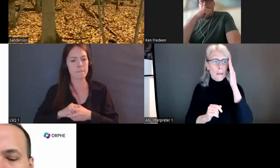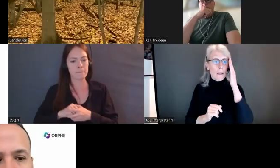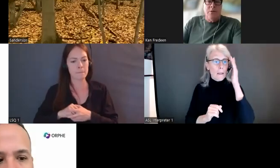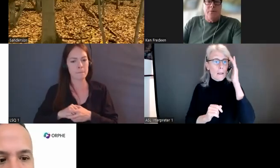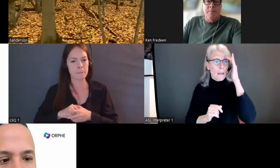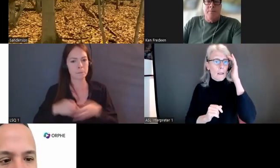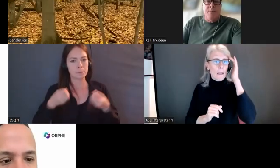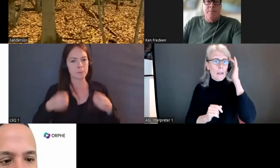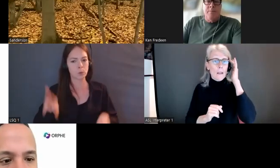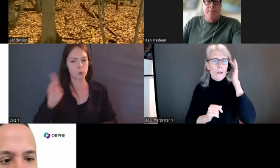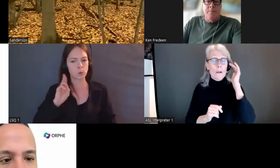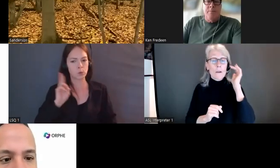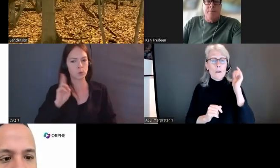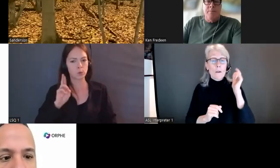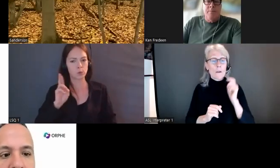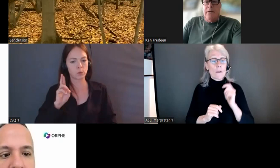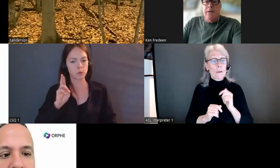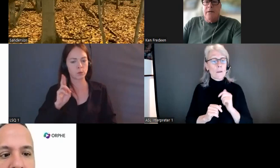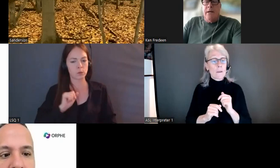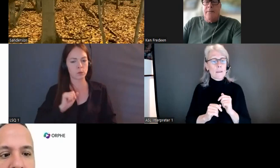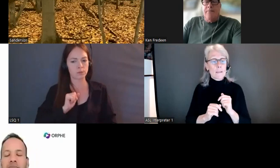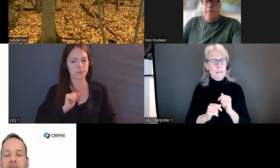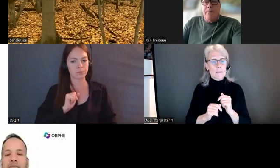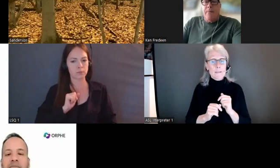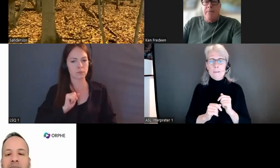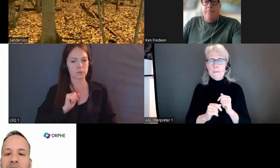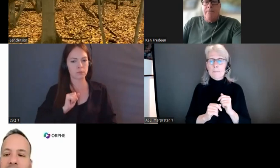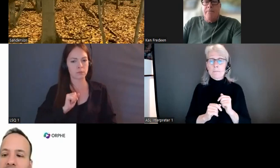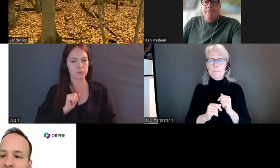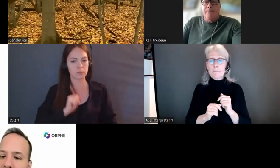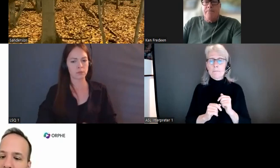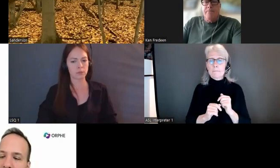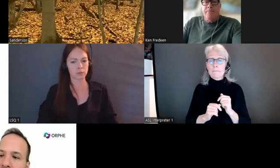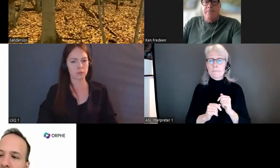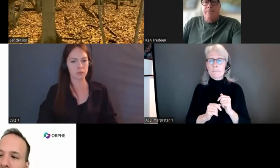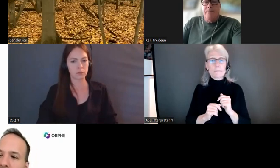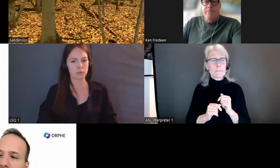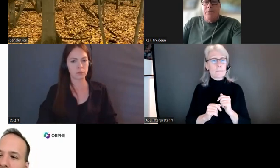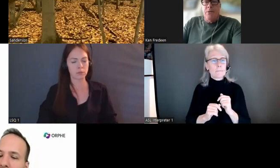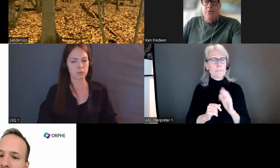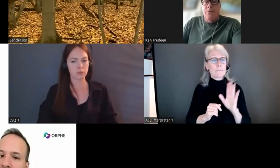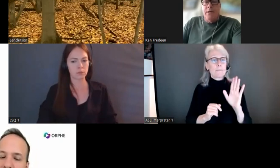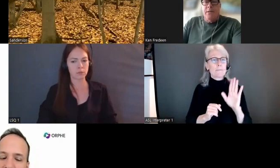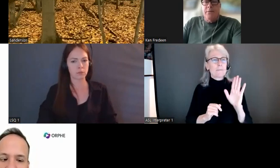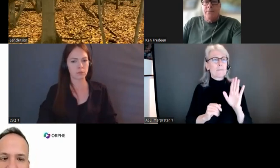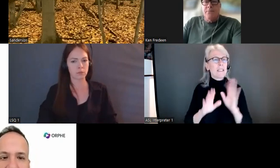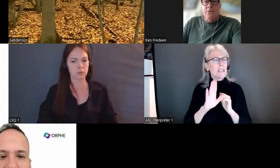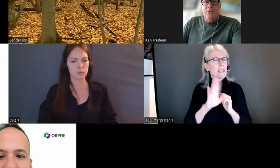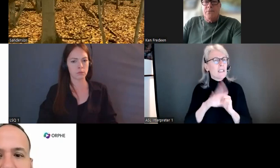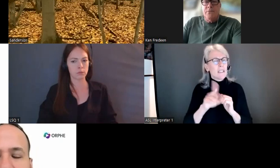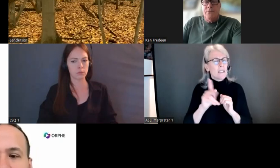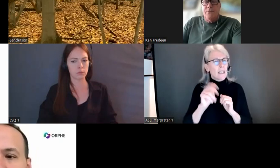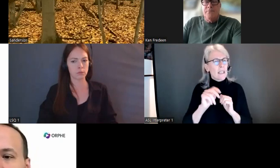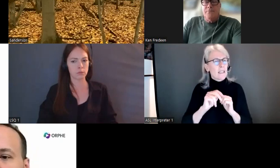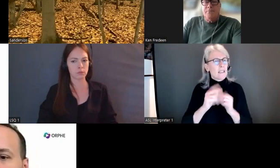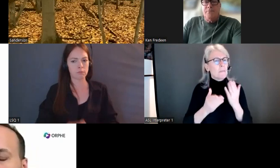yes which you've heard from uh majority of which uh and all right in and out if you maybe